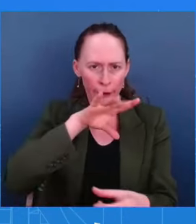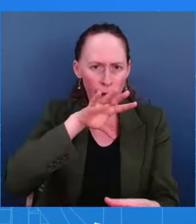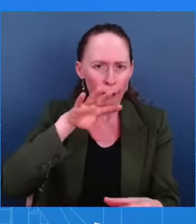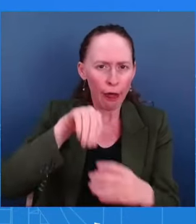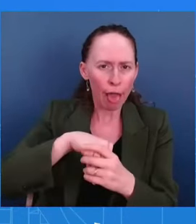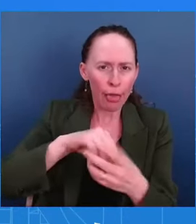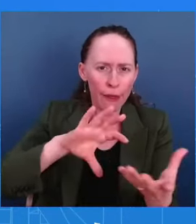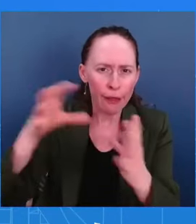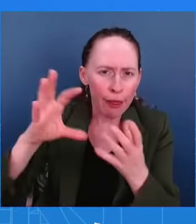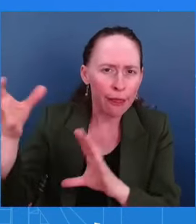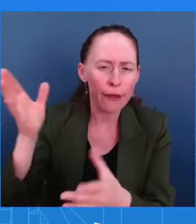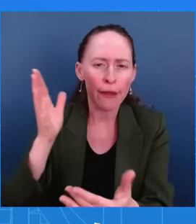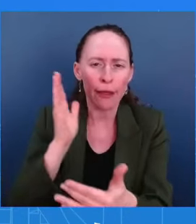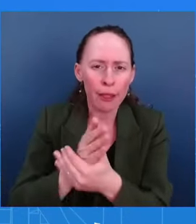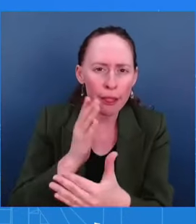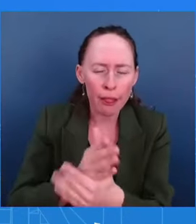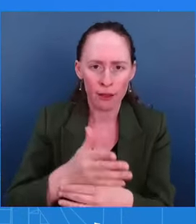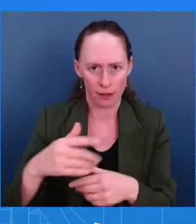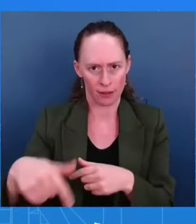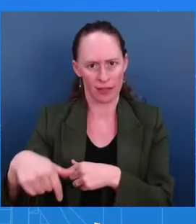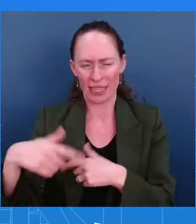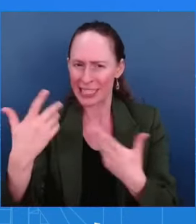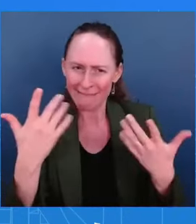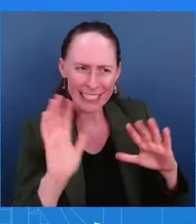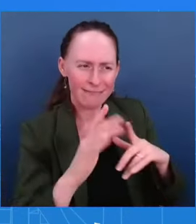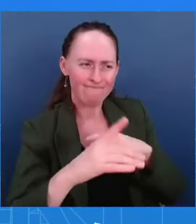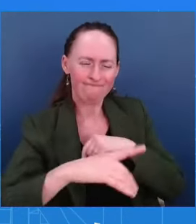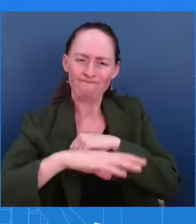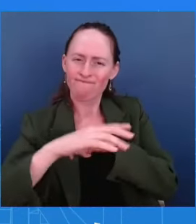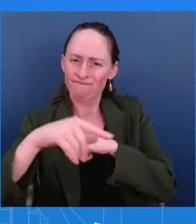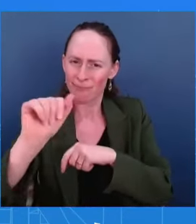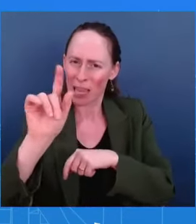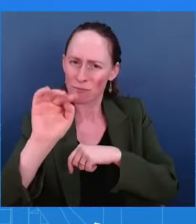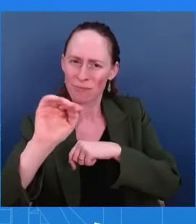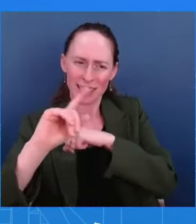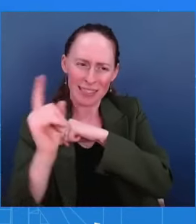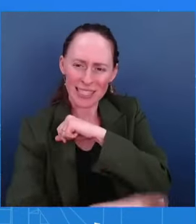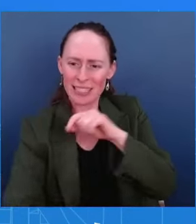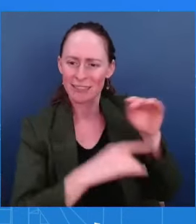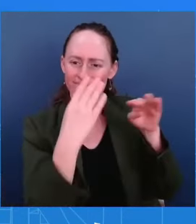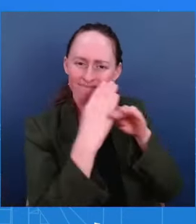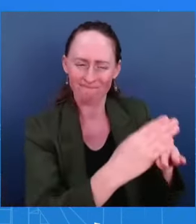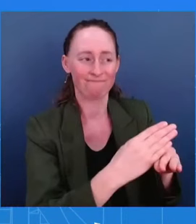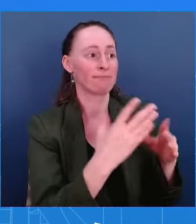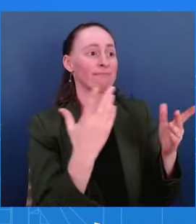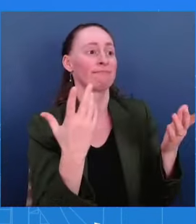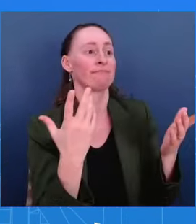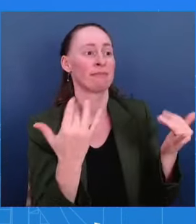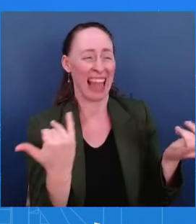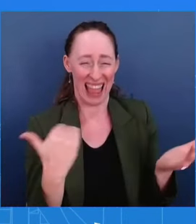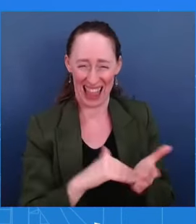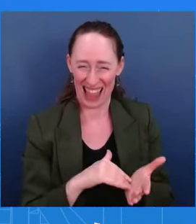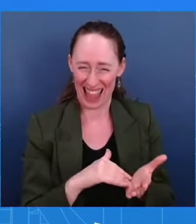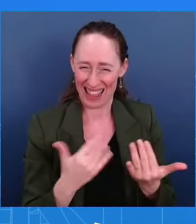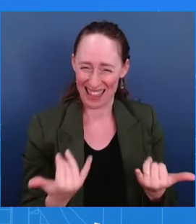So why are we here again? And what about today's actions will deter future